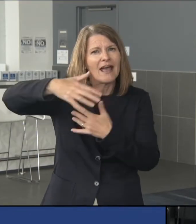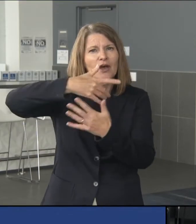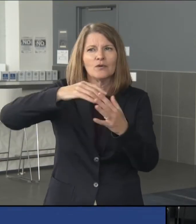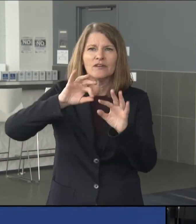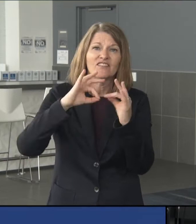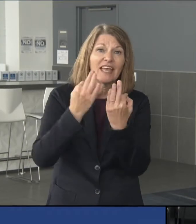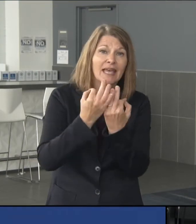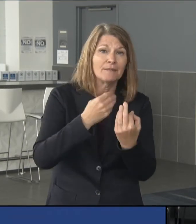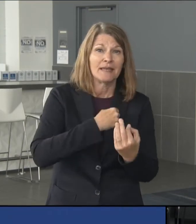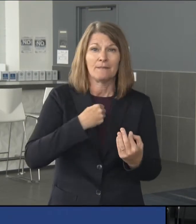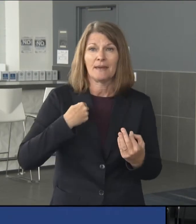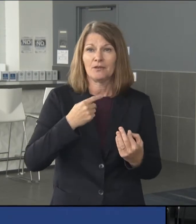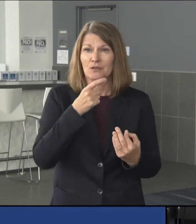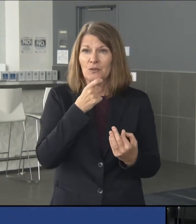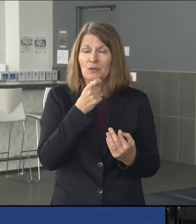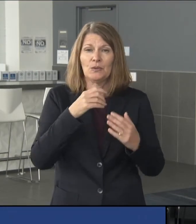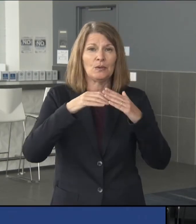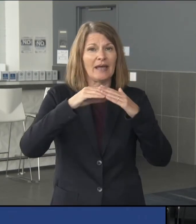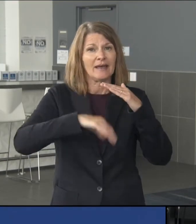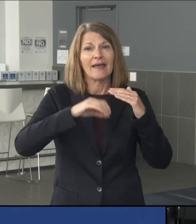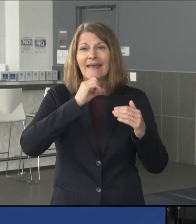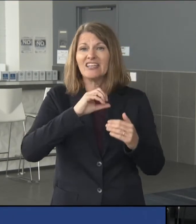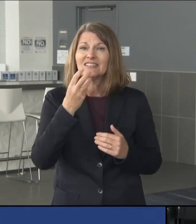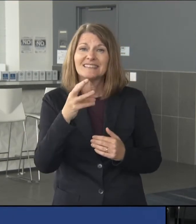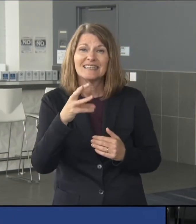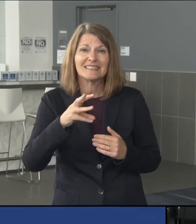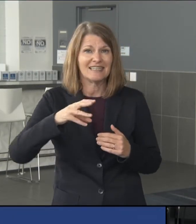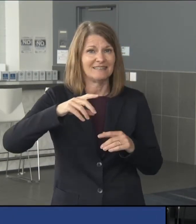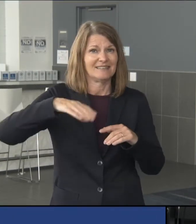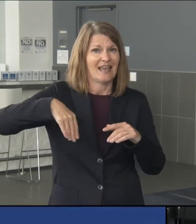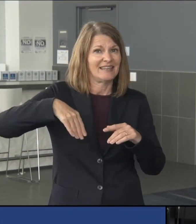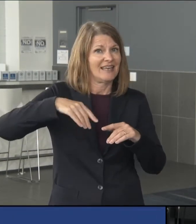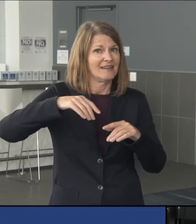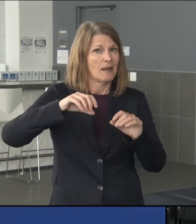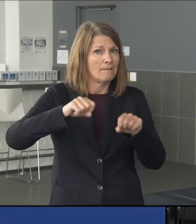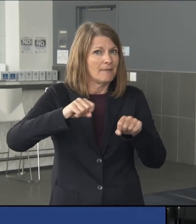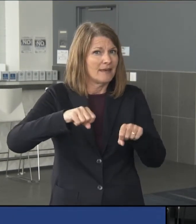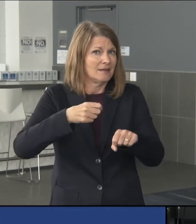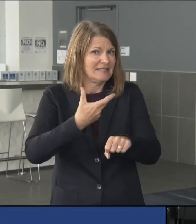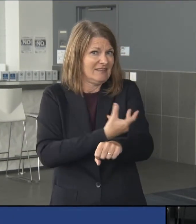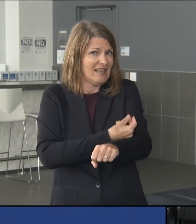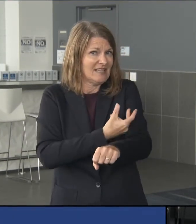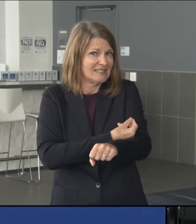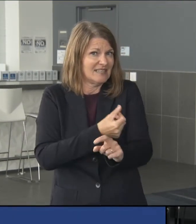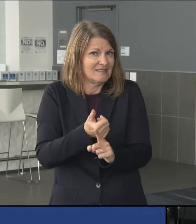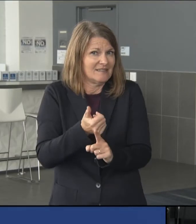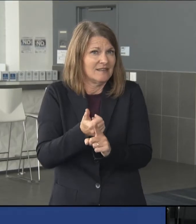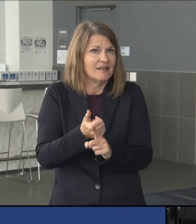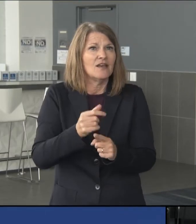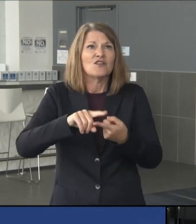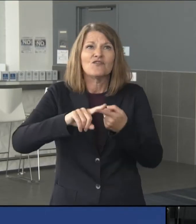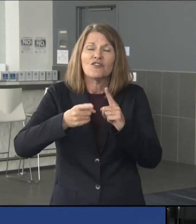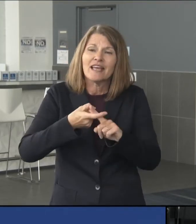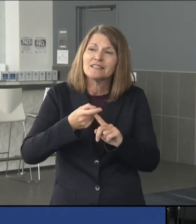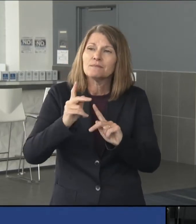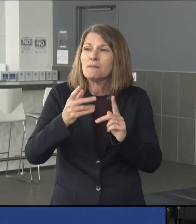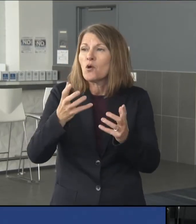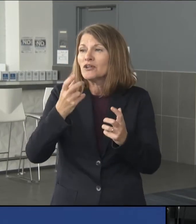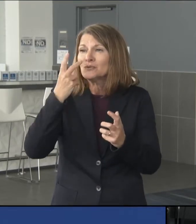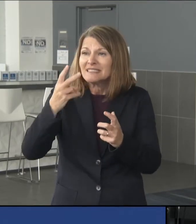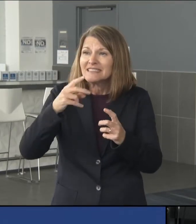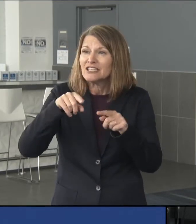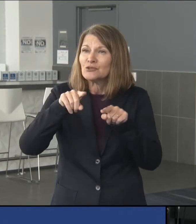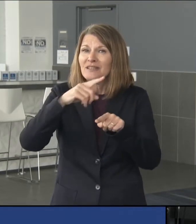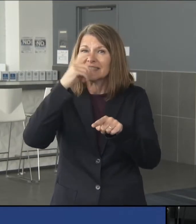family members who are under 16 and can't yet get the vaccination. Friends who you want to see over the summer, they